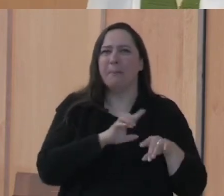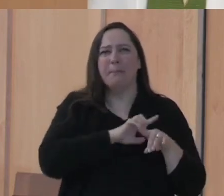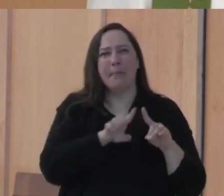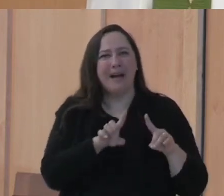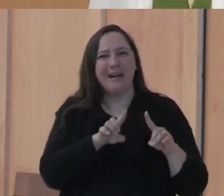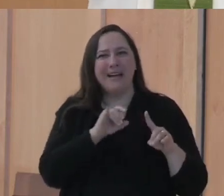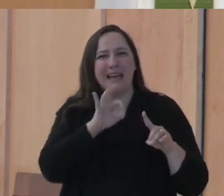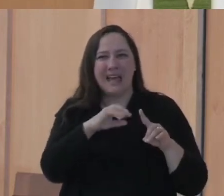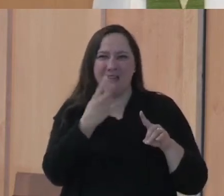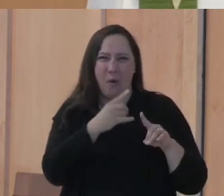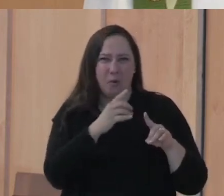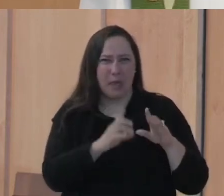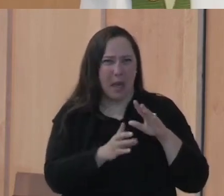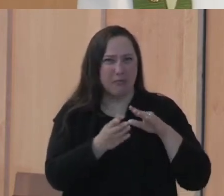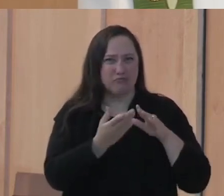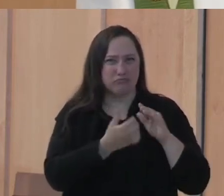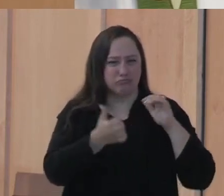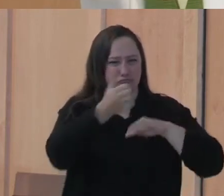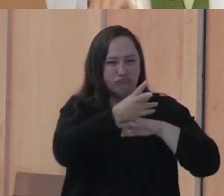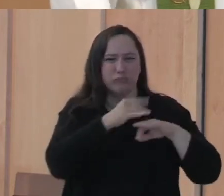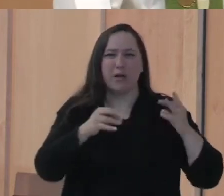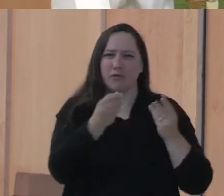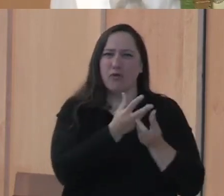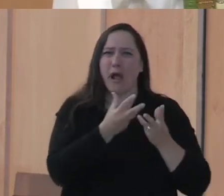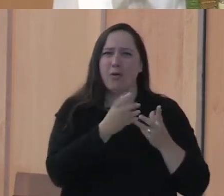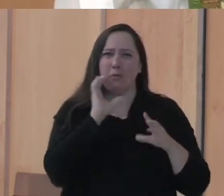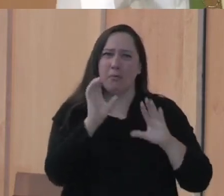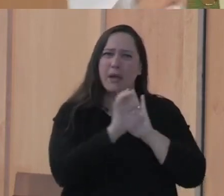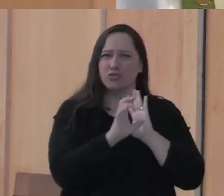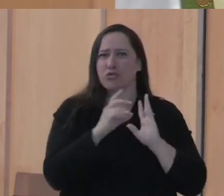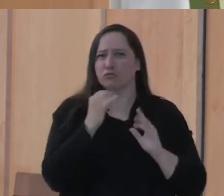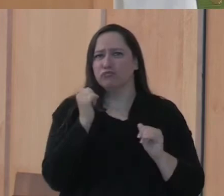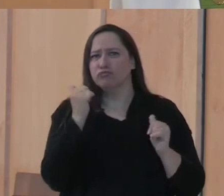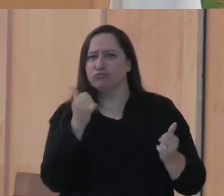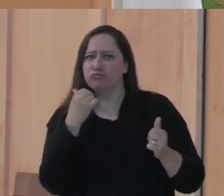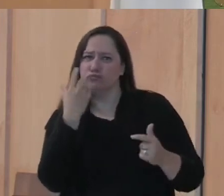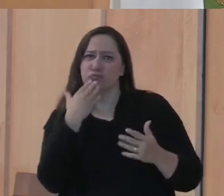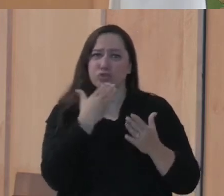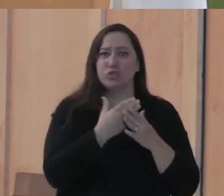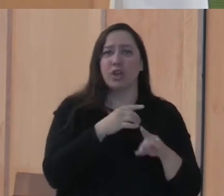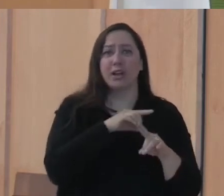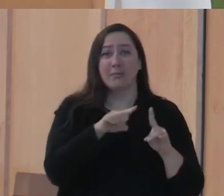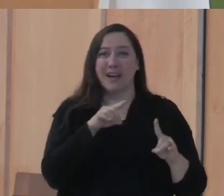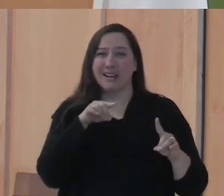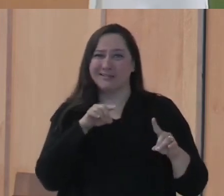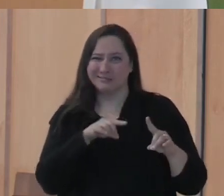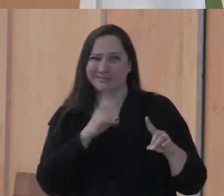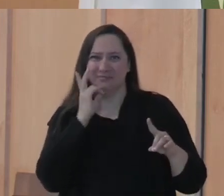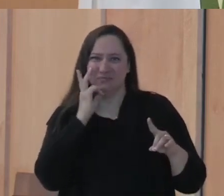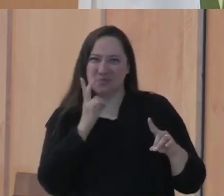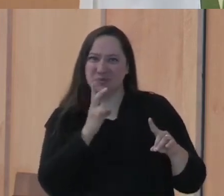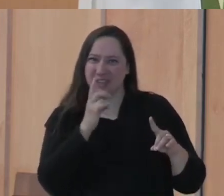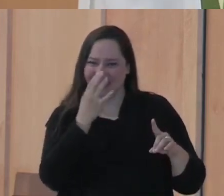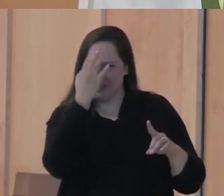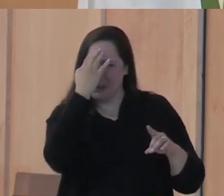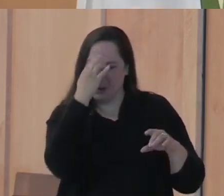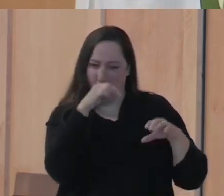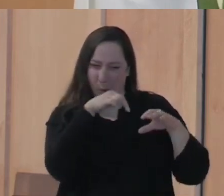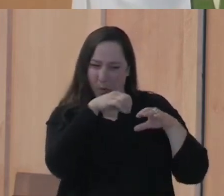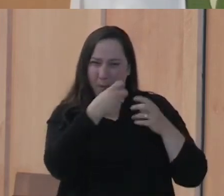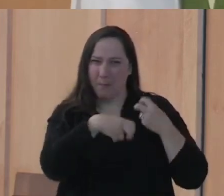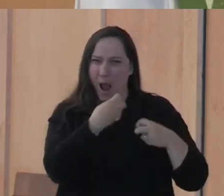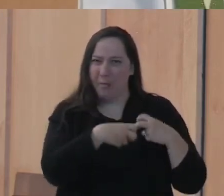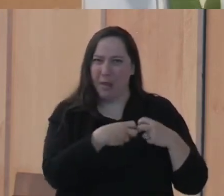had the above-ground picture, it probably looks like a pretty good plant. But since you've got the cutaway view, you can see there's a problem,